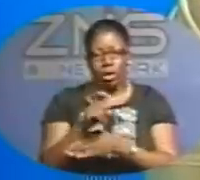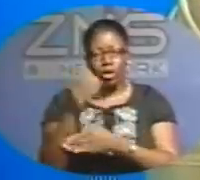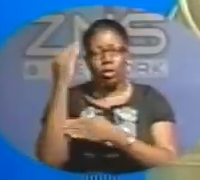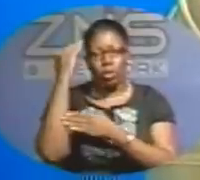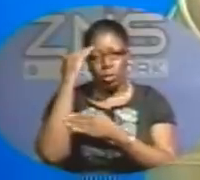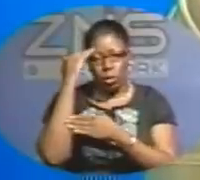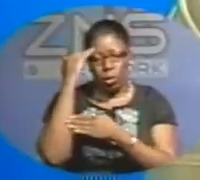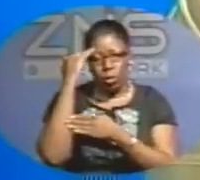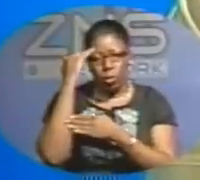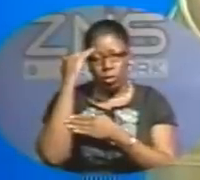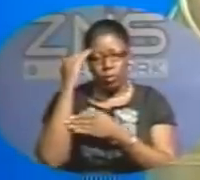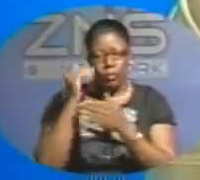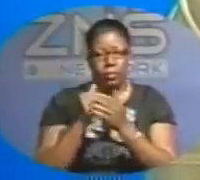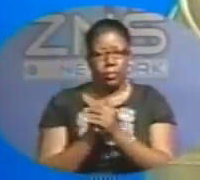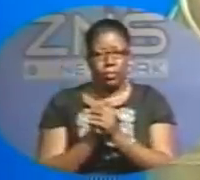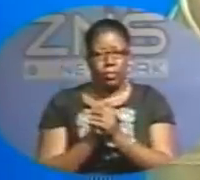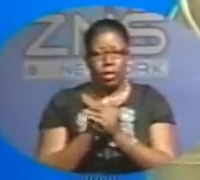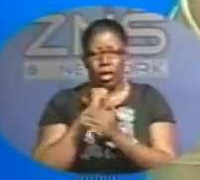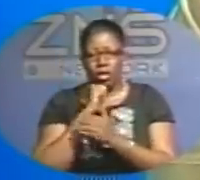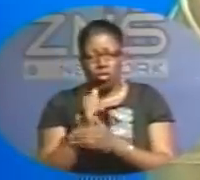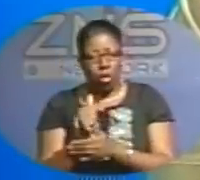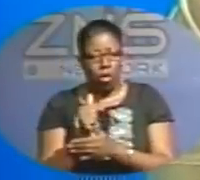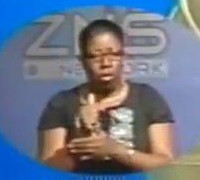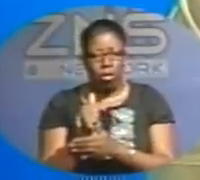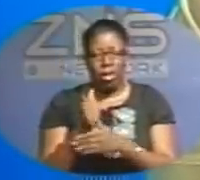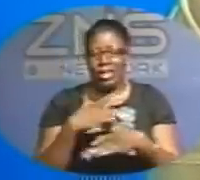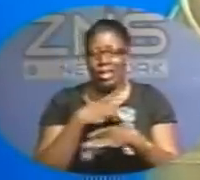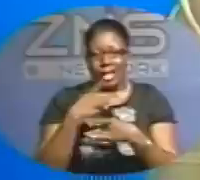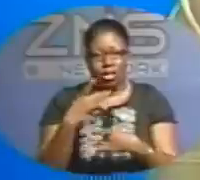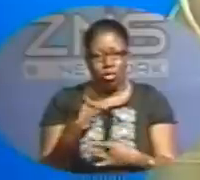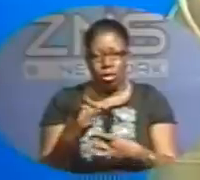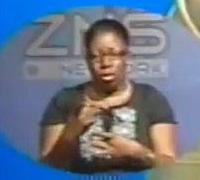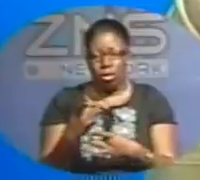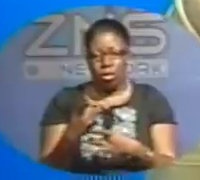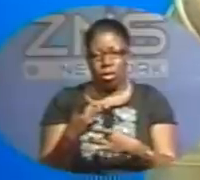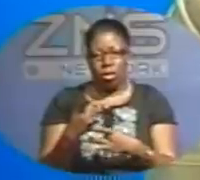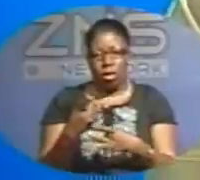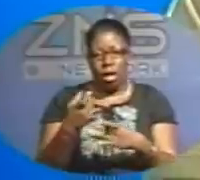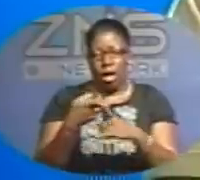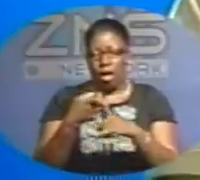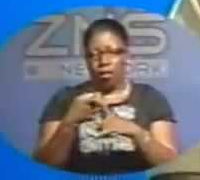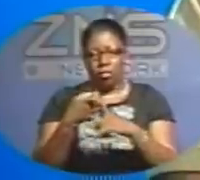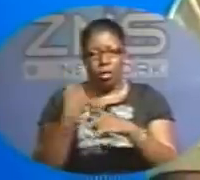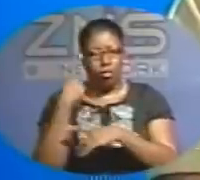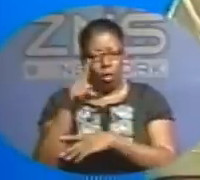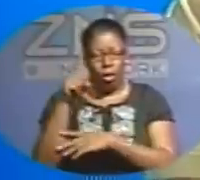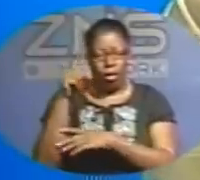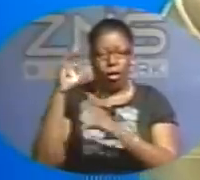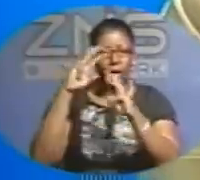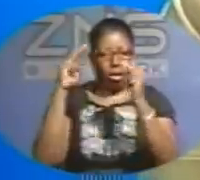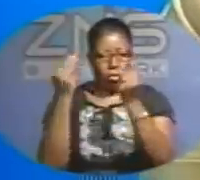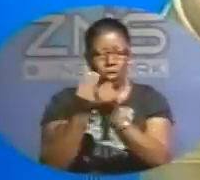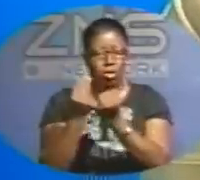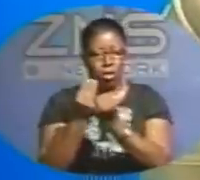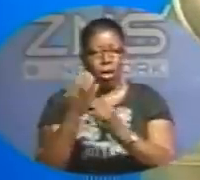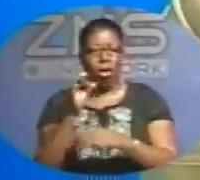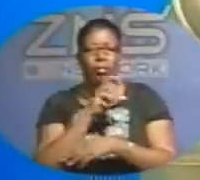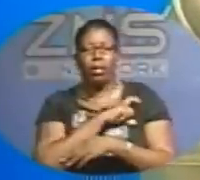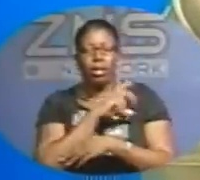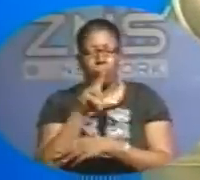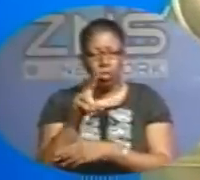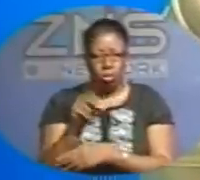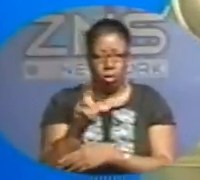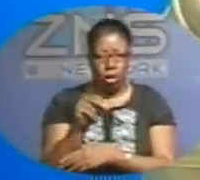know. Because this is not just merely the interest of the Commissioner of Police's executive management team and the rest of the force. But this is